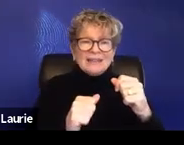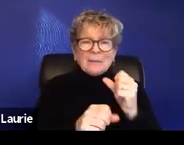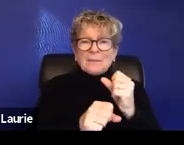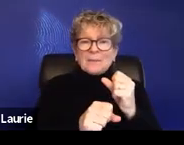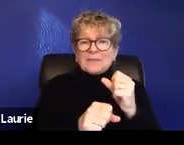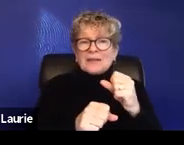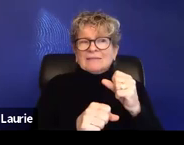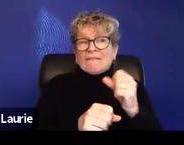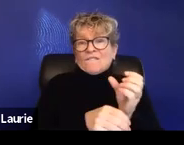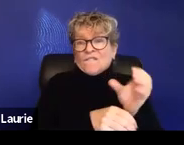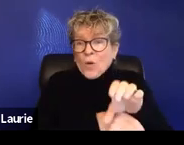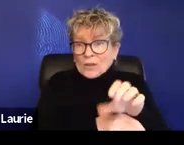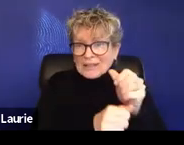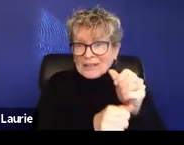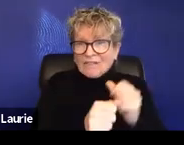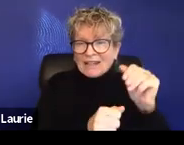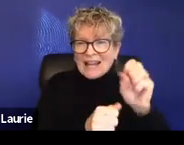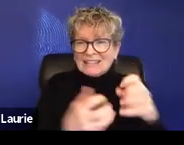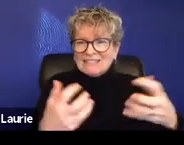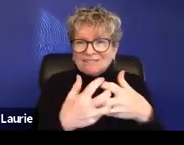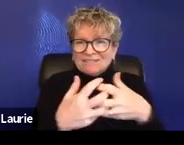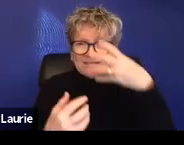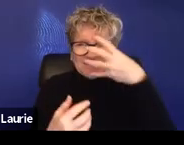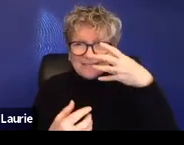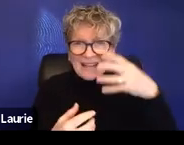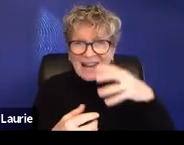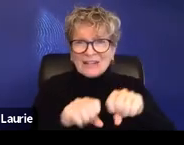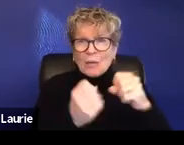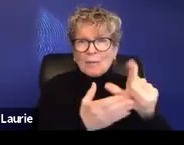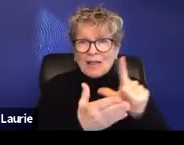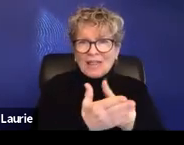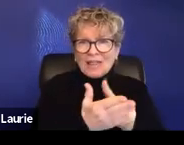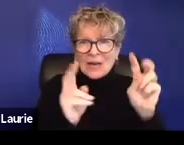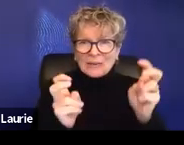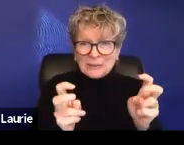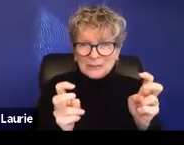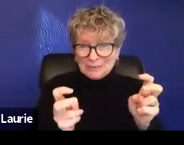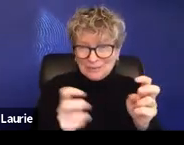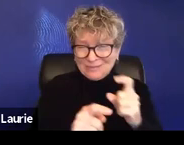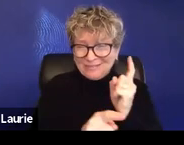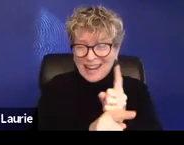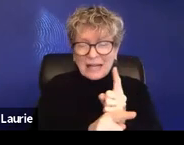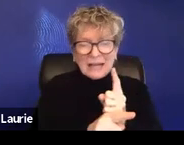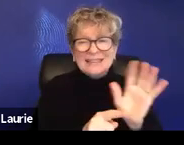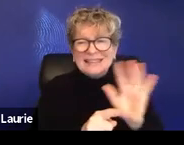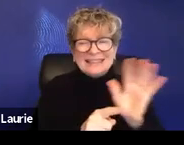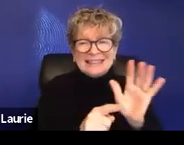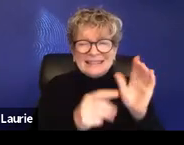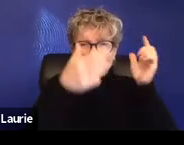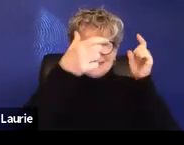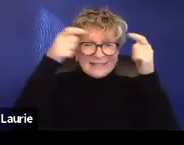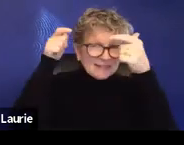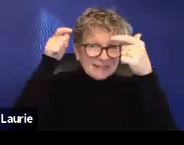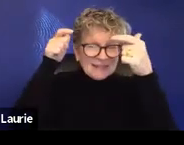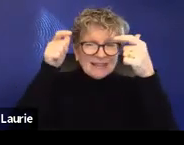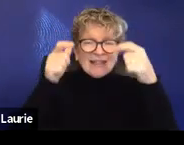every case fit, uh, criminal issues, but, uh, really kind of rethinking what